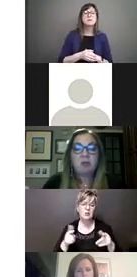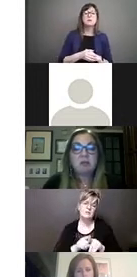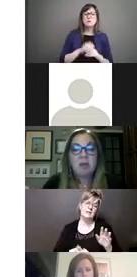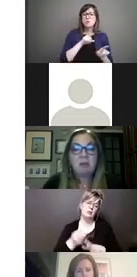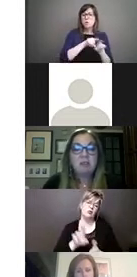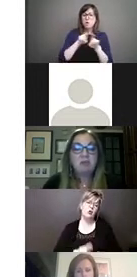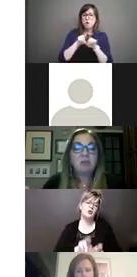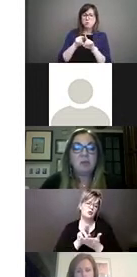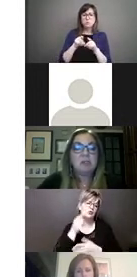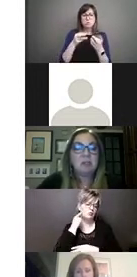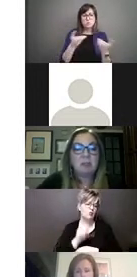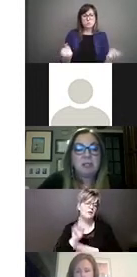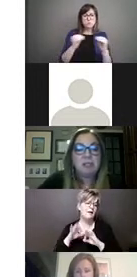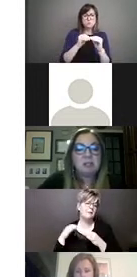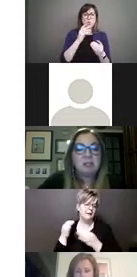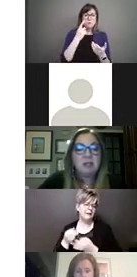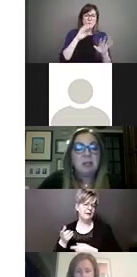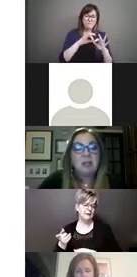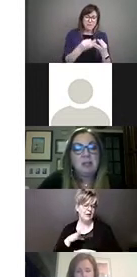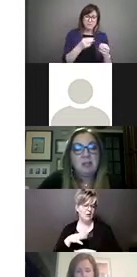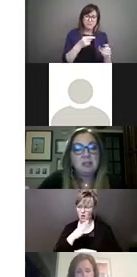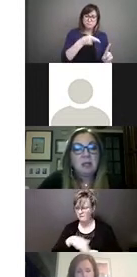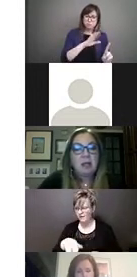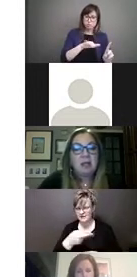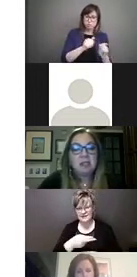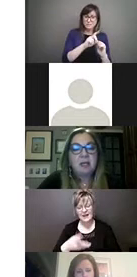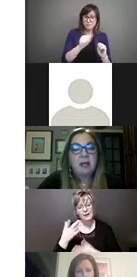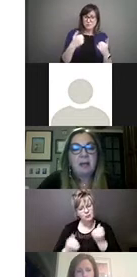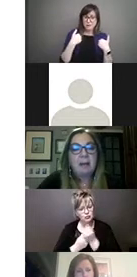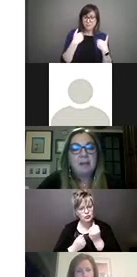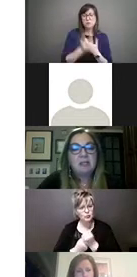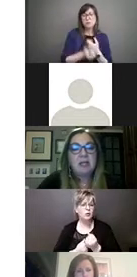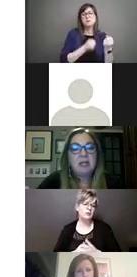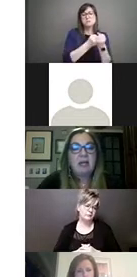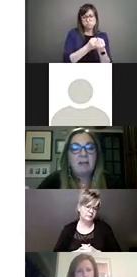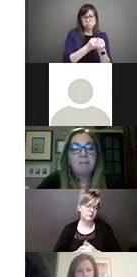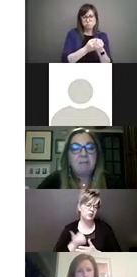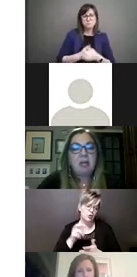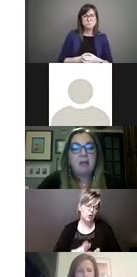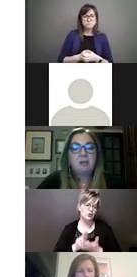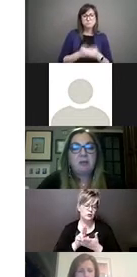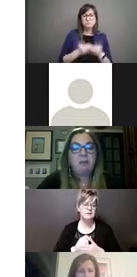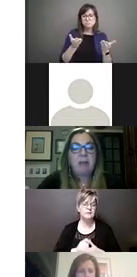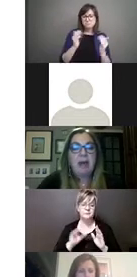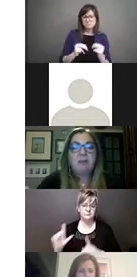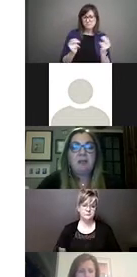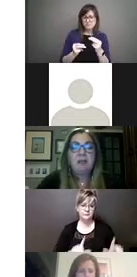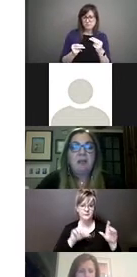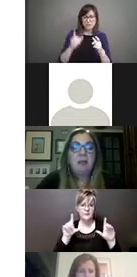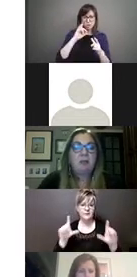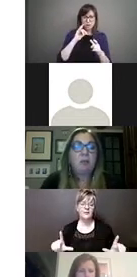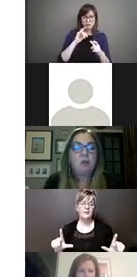support families of children with disabilities. In the next slide, you'll see a sort of map